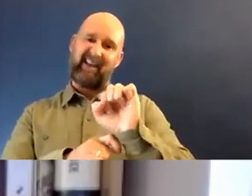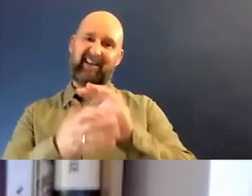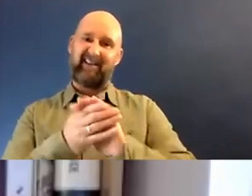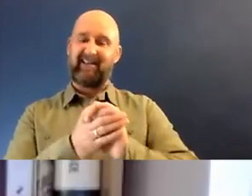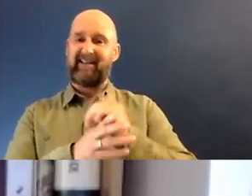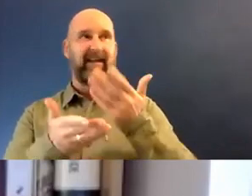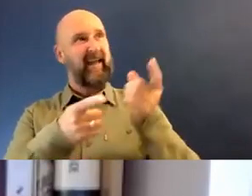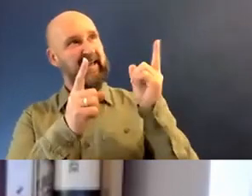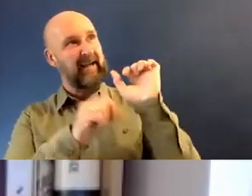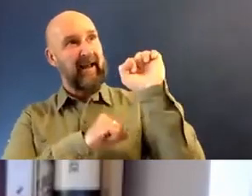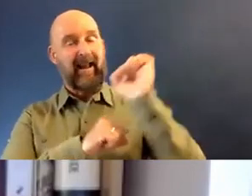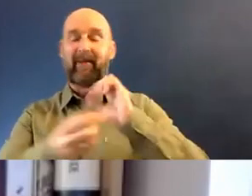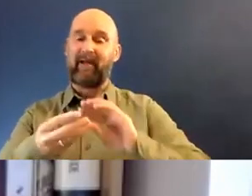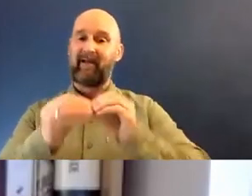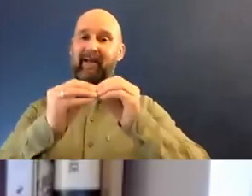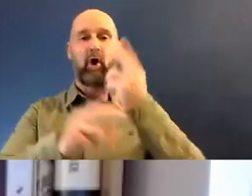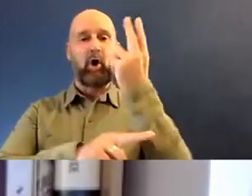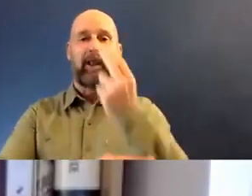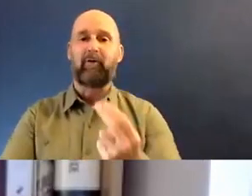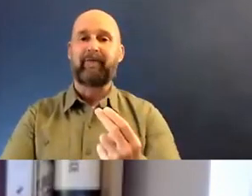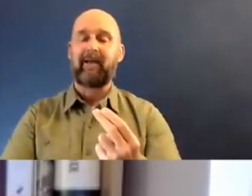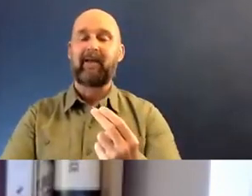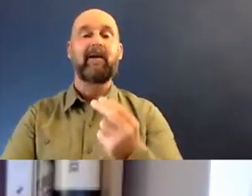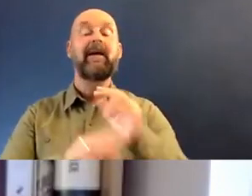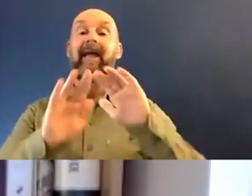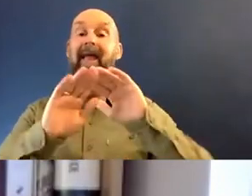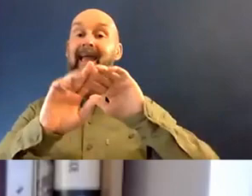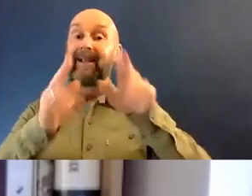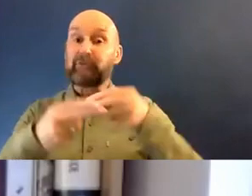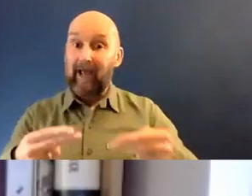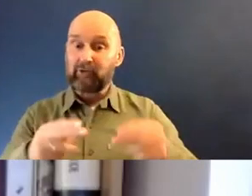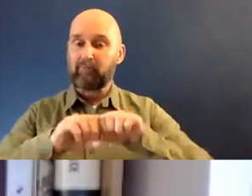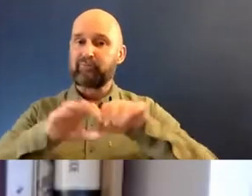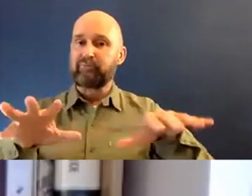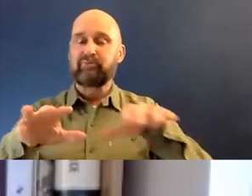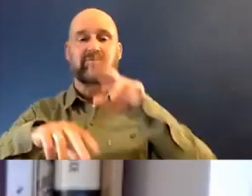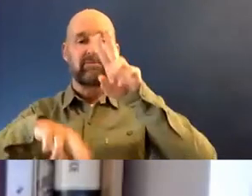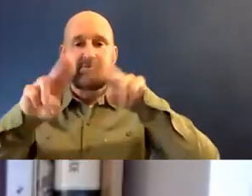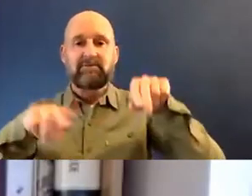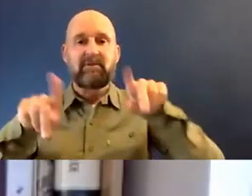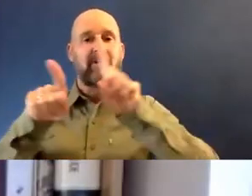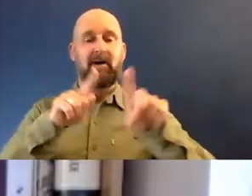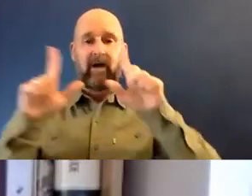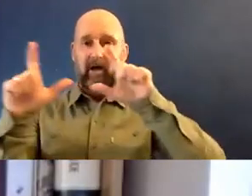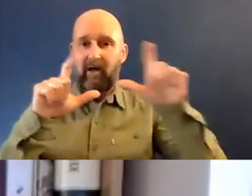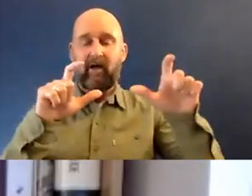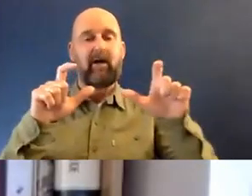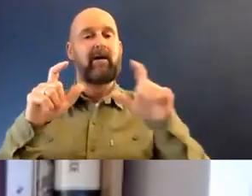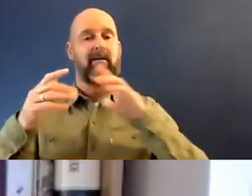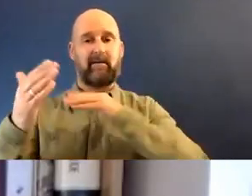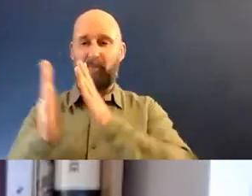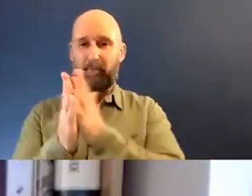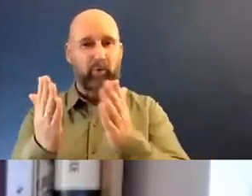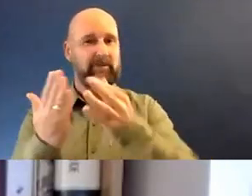in the West. His work has been exhibited internationally, and his art, designs, and photography have been featured in periodicals and